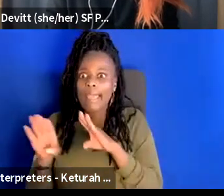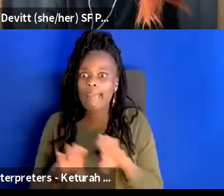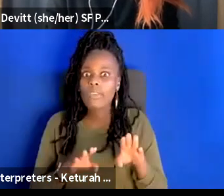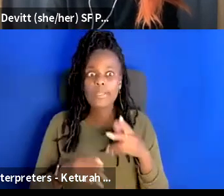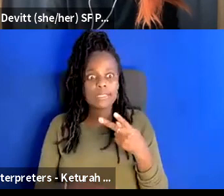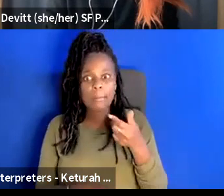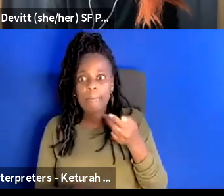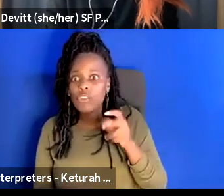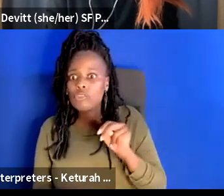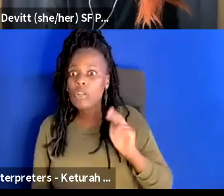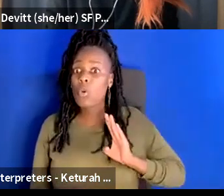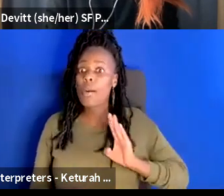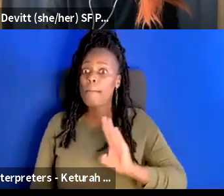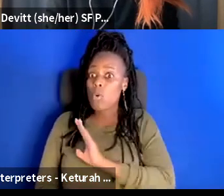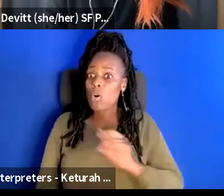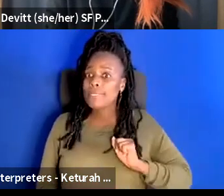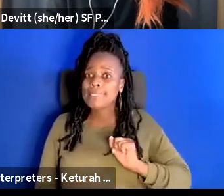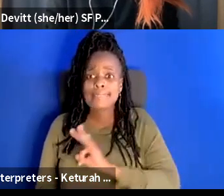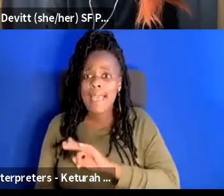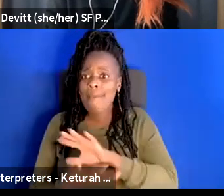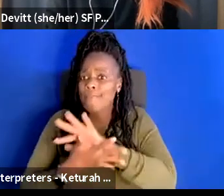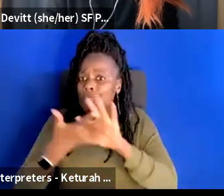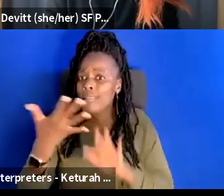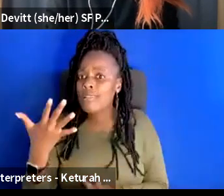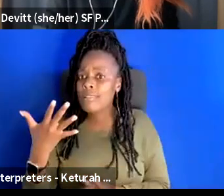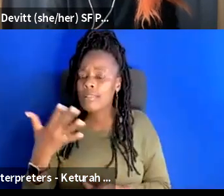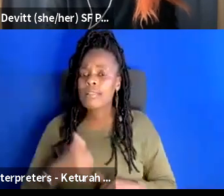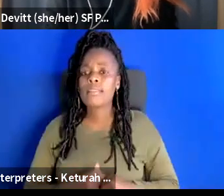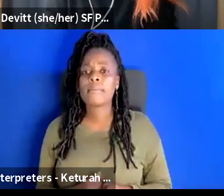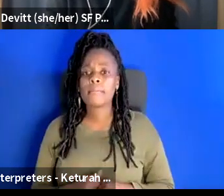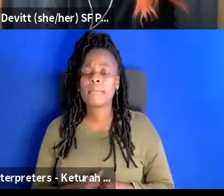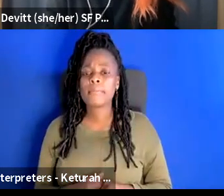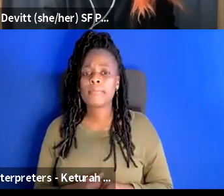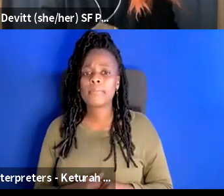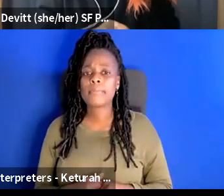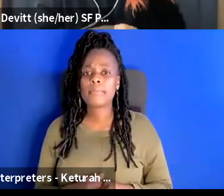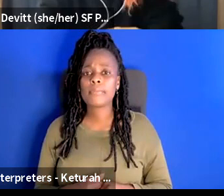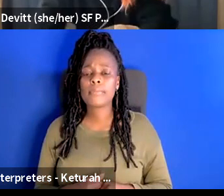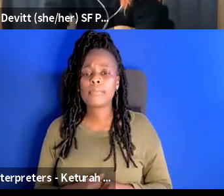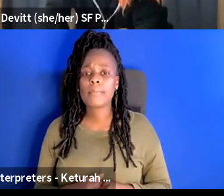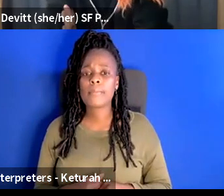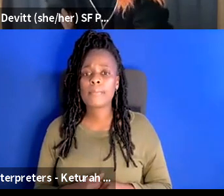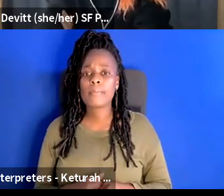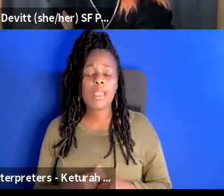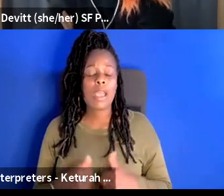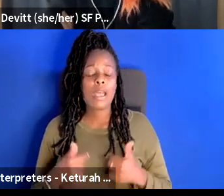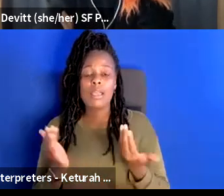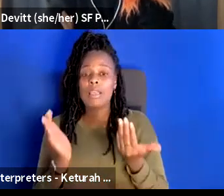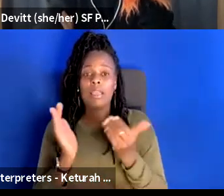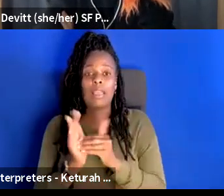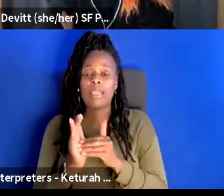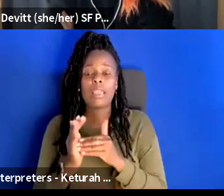board or leadership or staff member um and what i again what what i